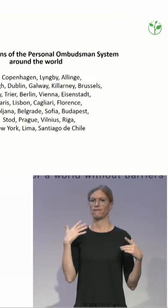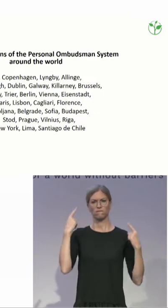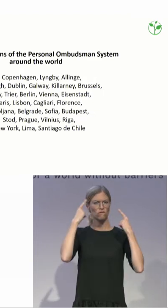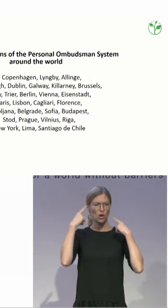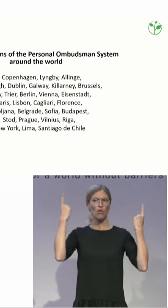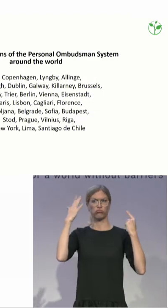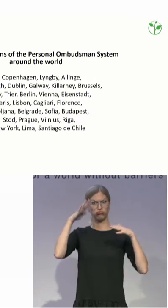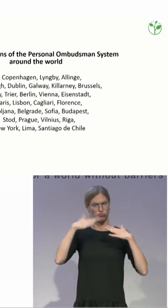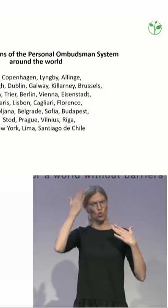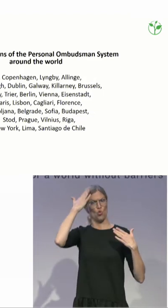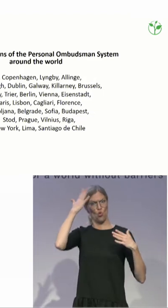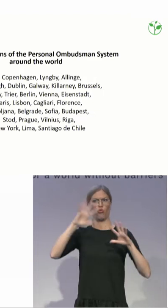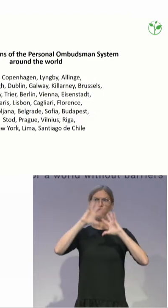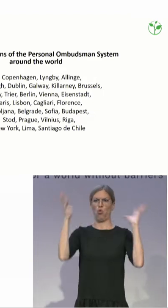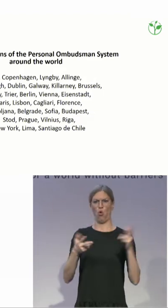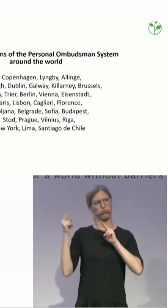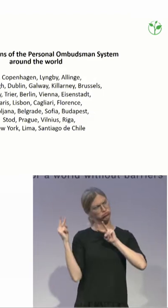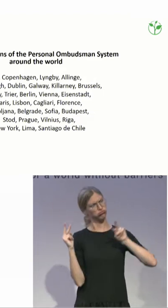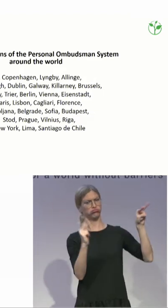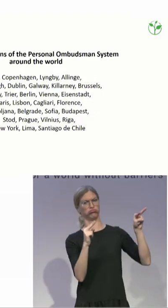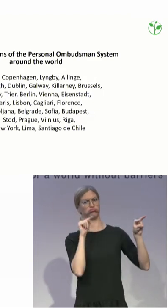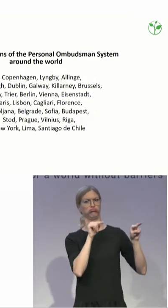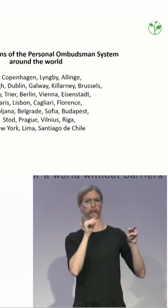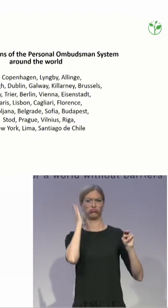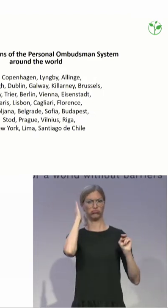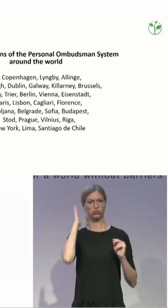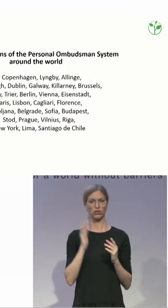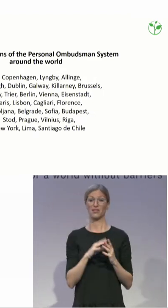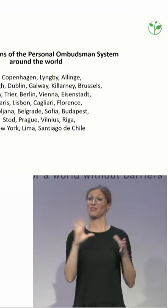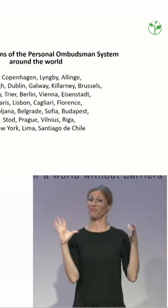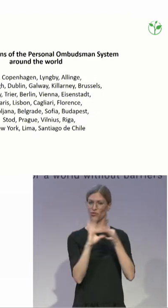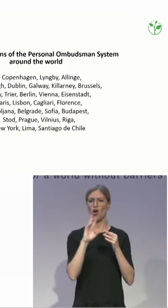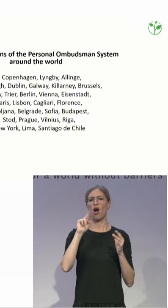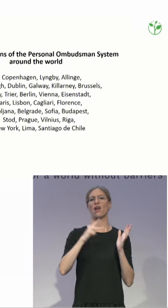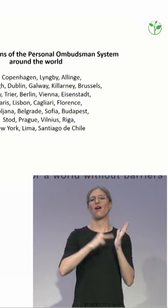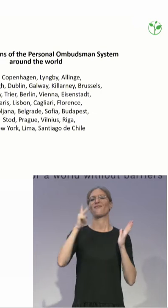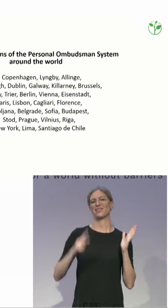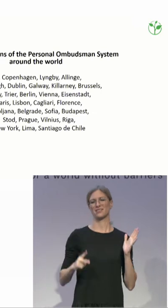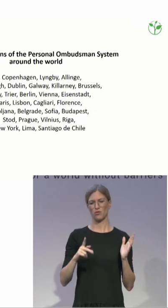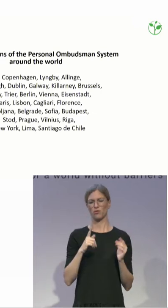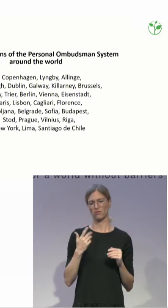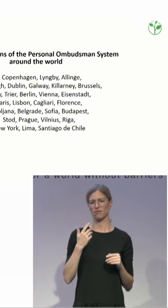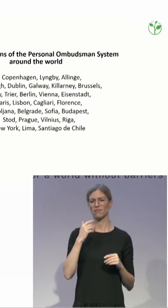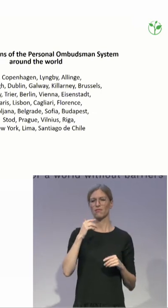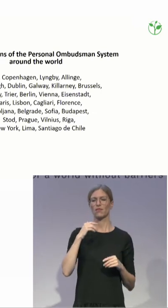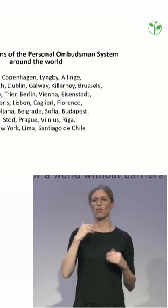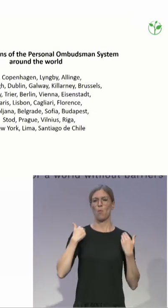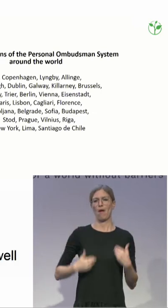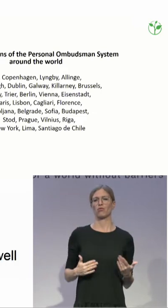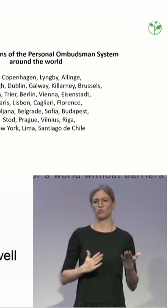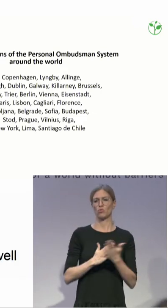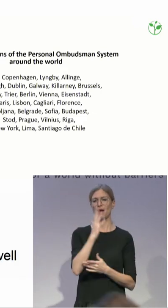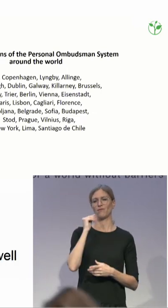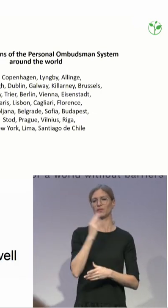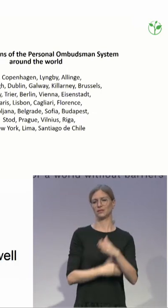especially in connection with the UN Convention on the Rights for Persons with Disabilities. And our service is, for